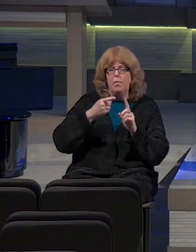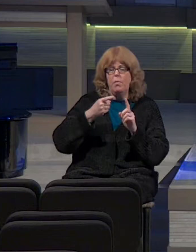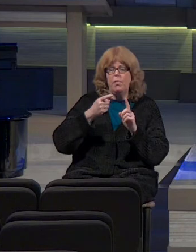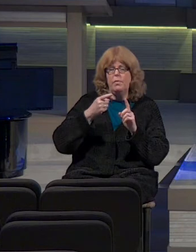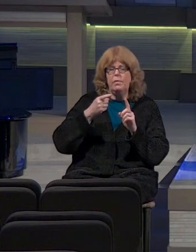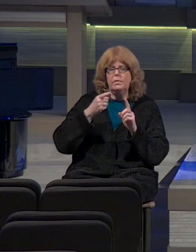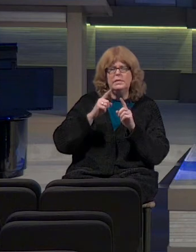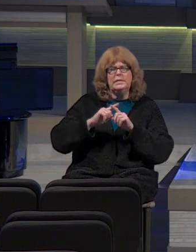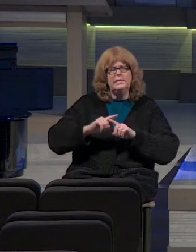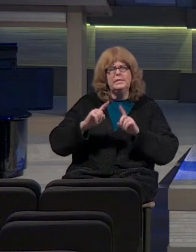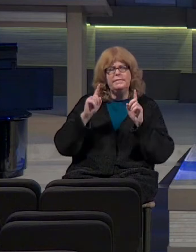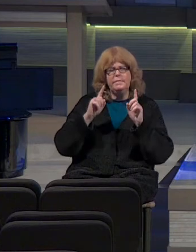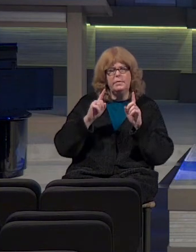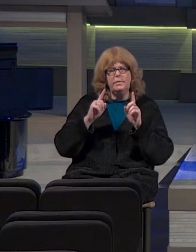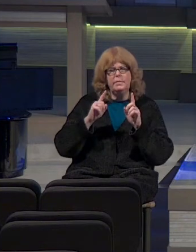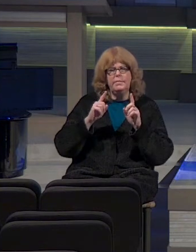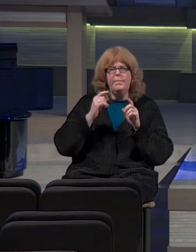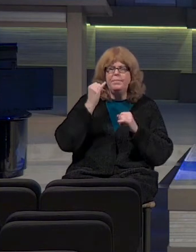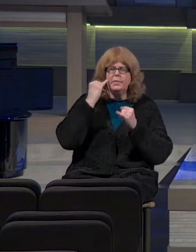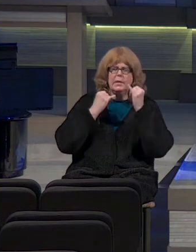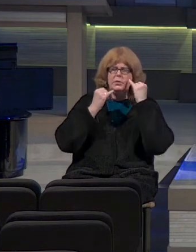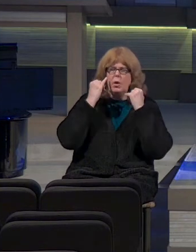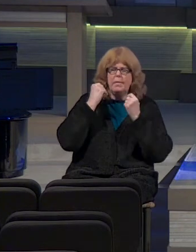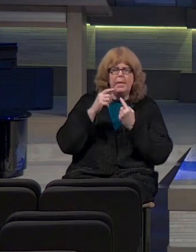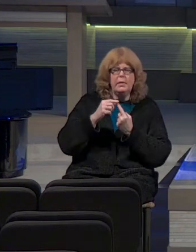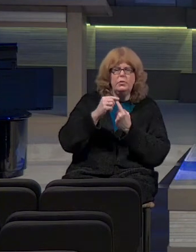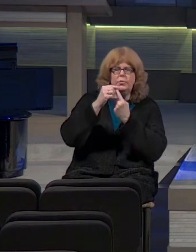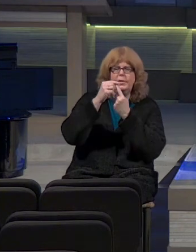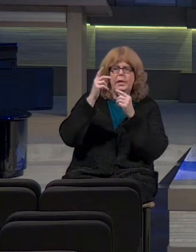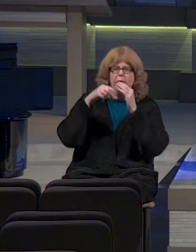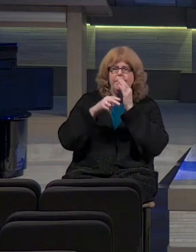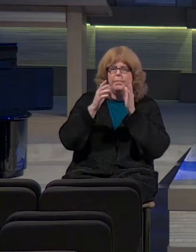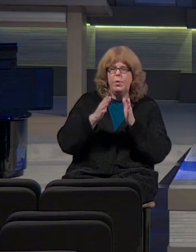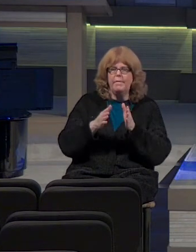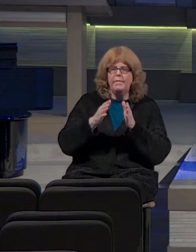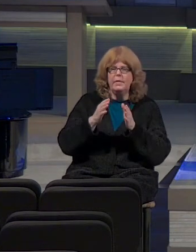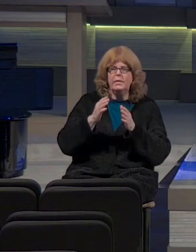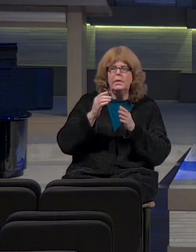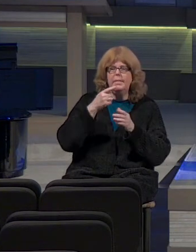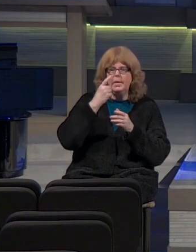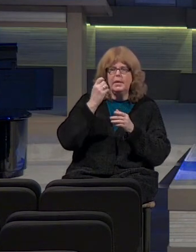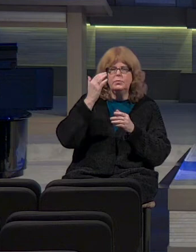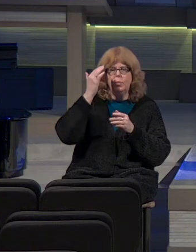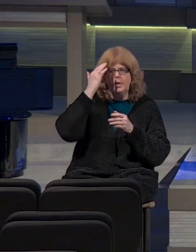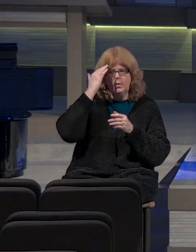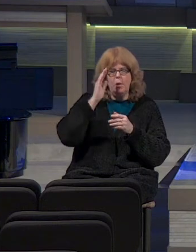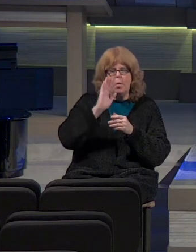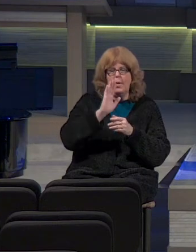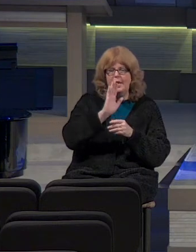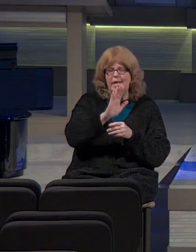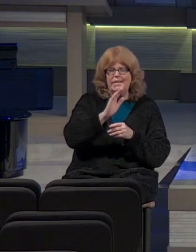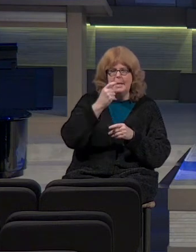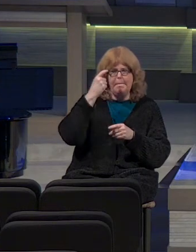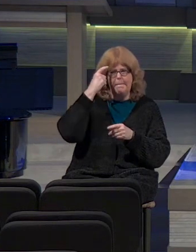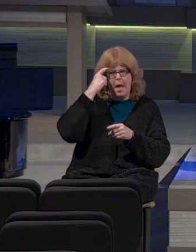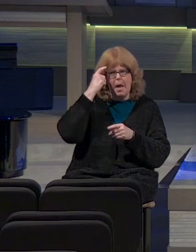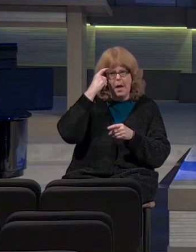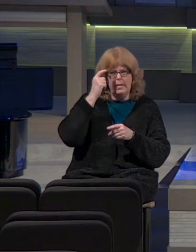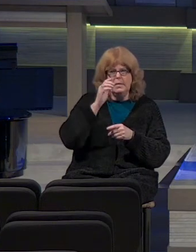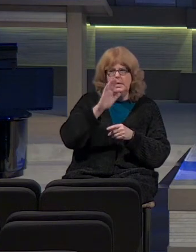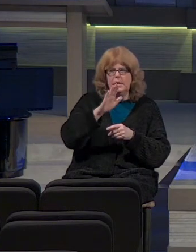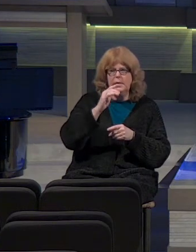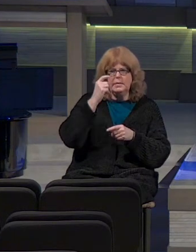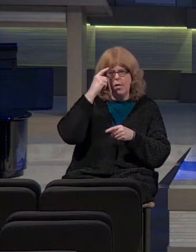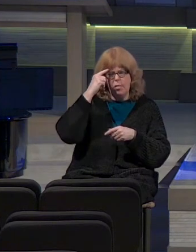this is very different. Jeremiah is unique as a prophet in that we have insights into his mind and his